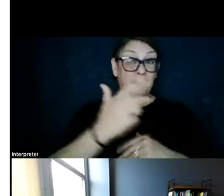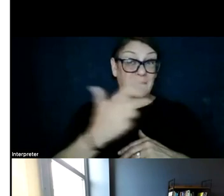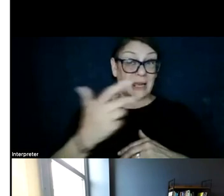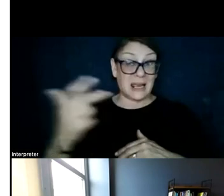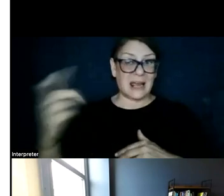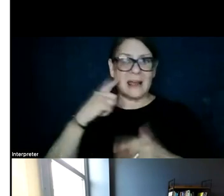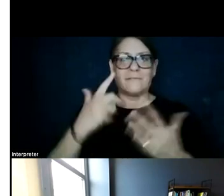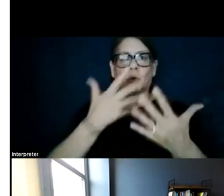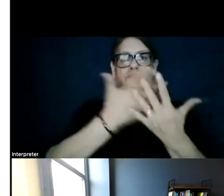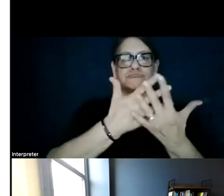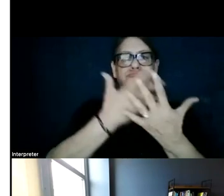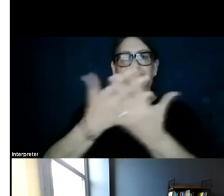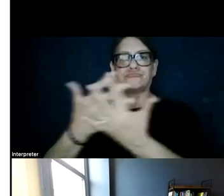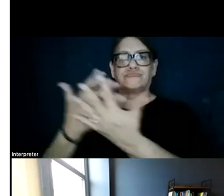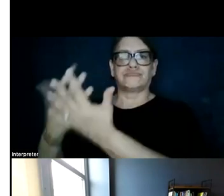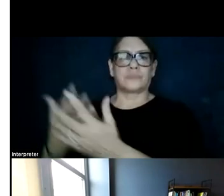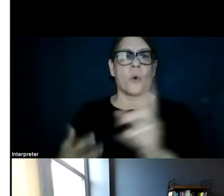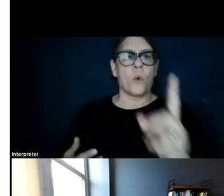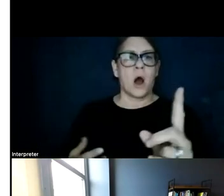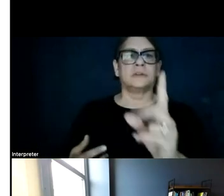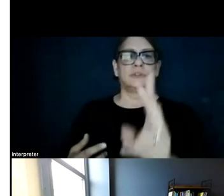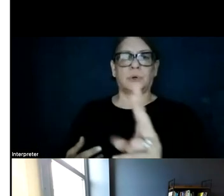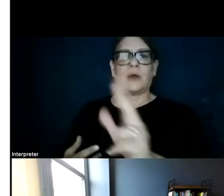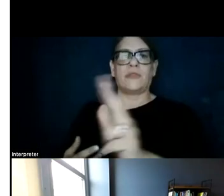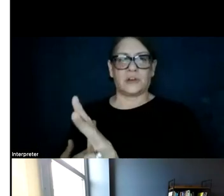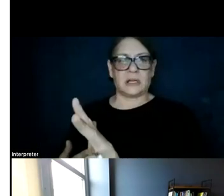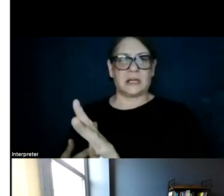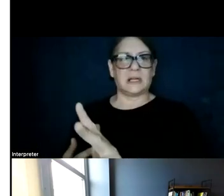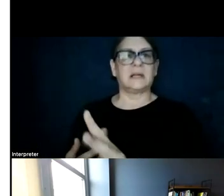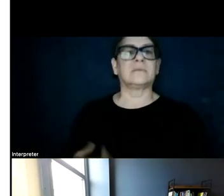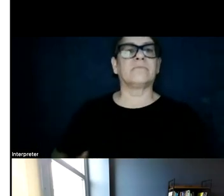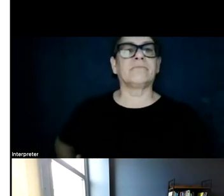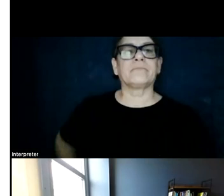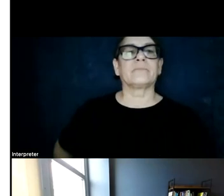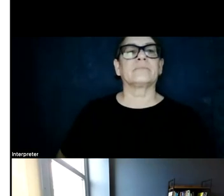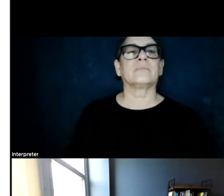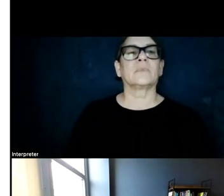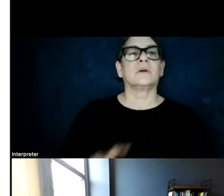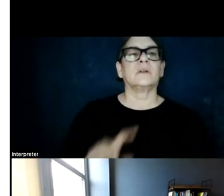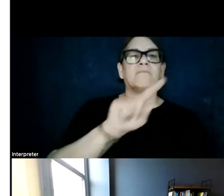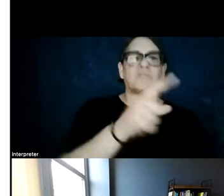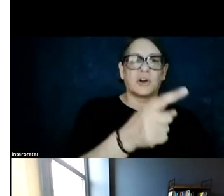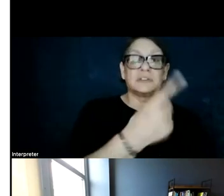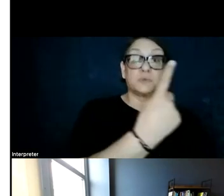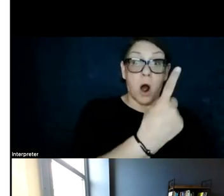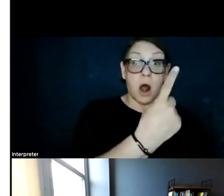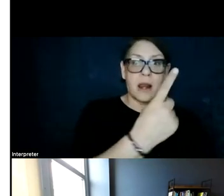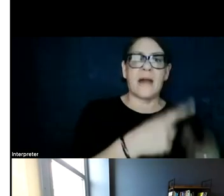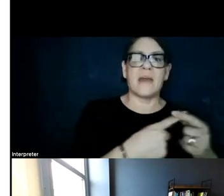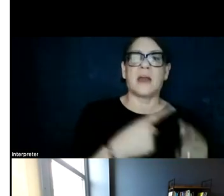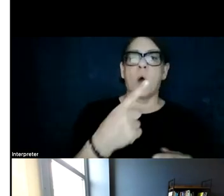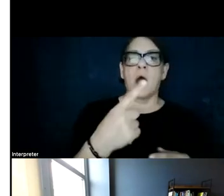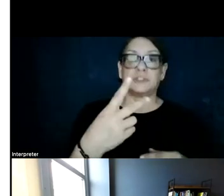them together setting level one setting level two includes one at one and two and then setting level three is one, two and three so they're